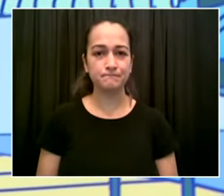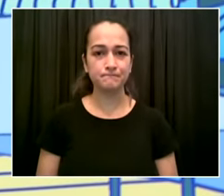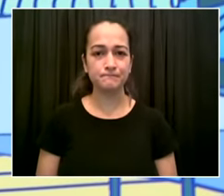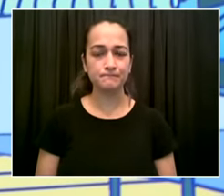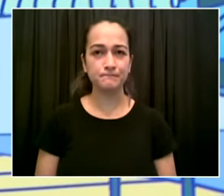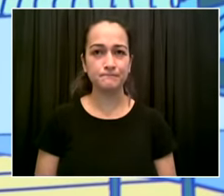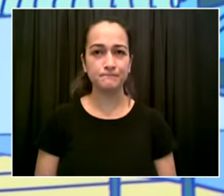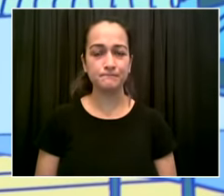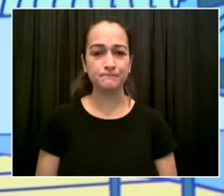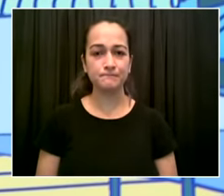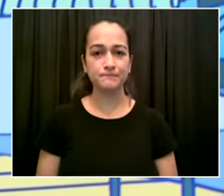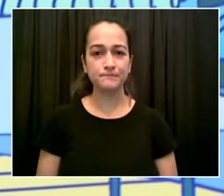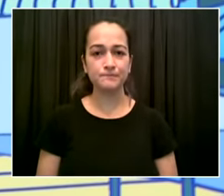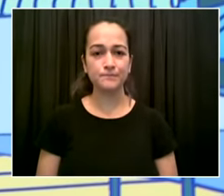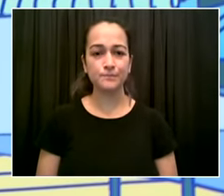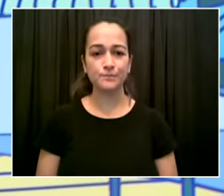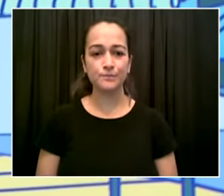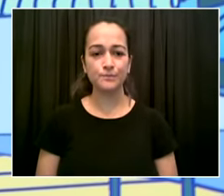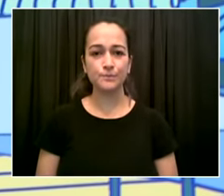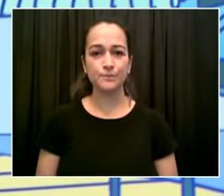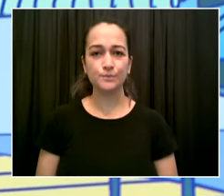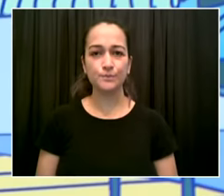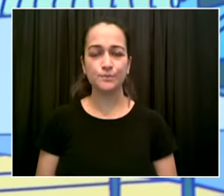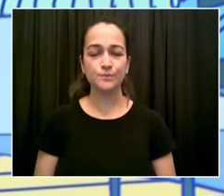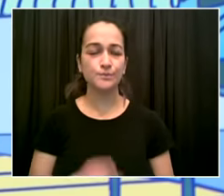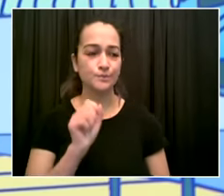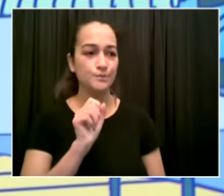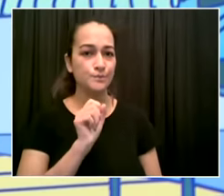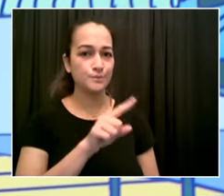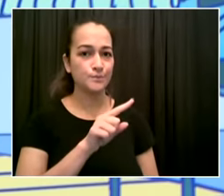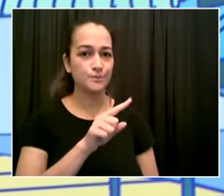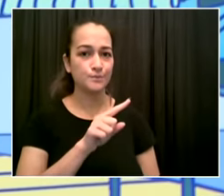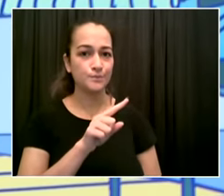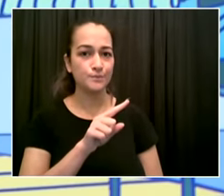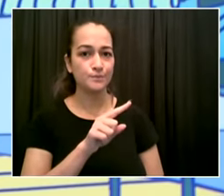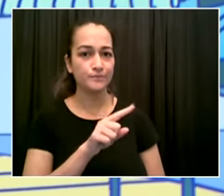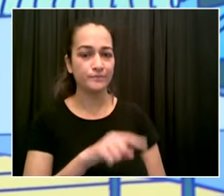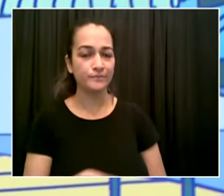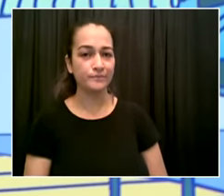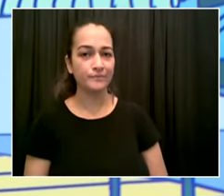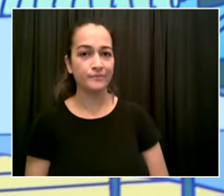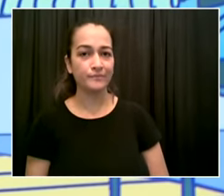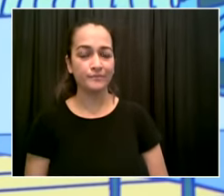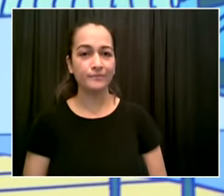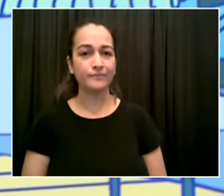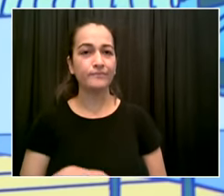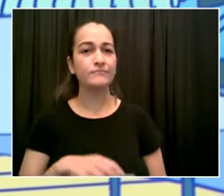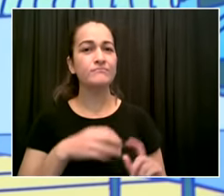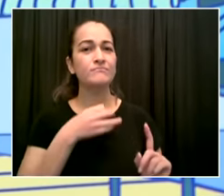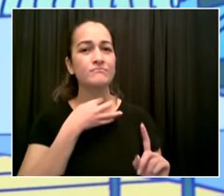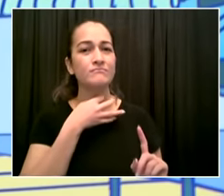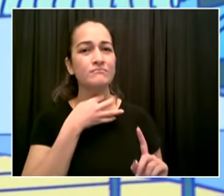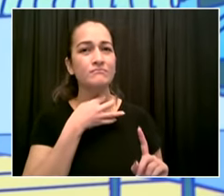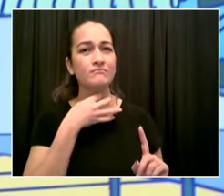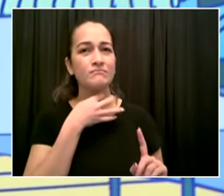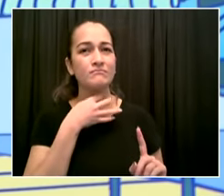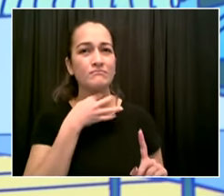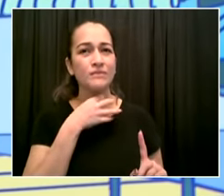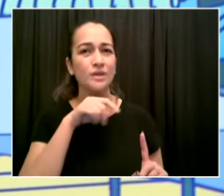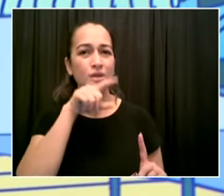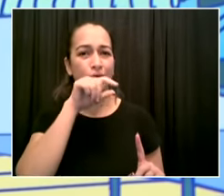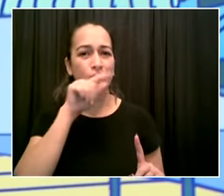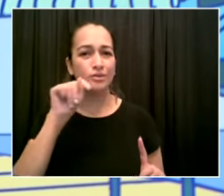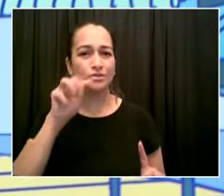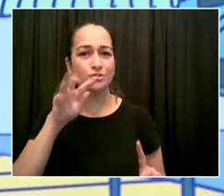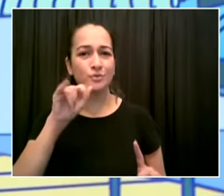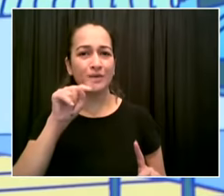well uh i was warned i might get a question about a tweet i had nothing to do with and knew nothing about so the fact is ruven